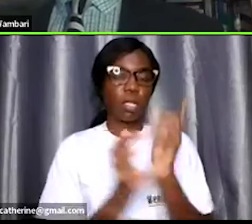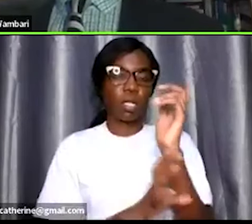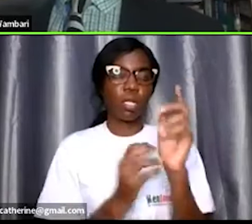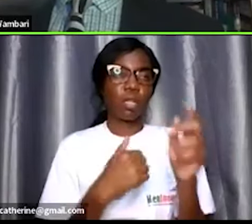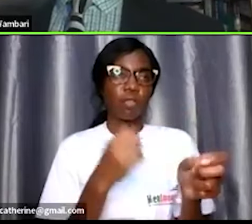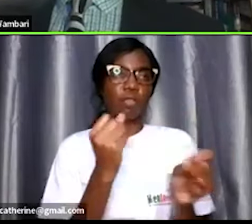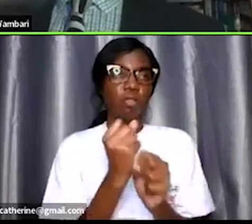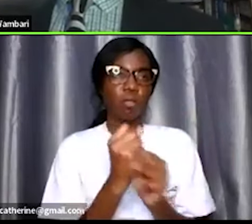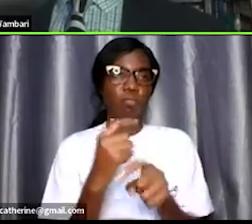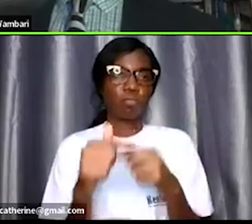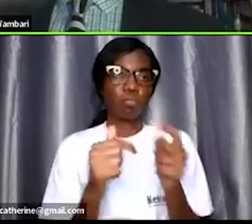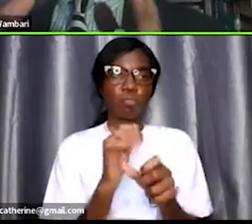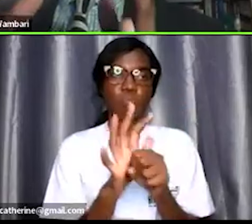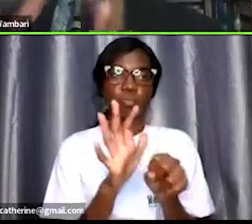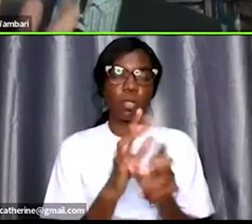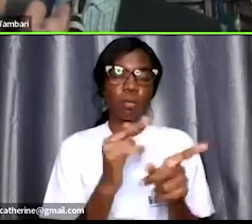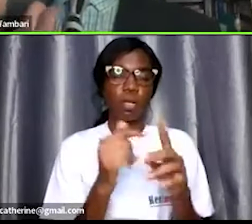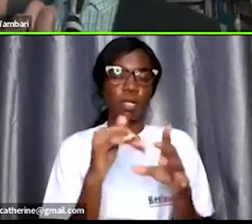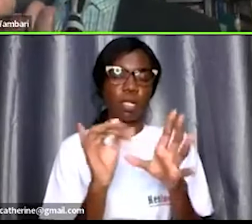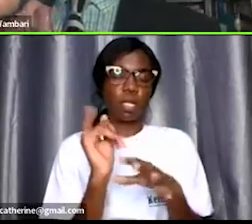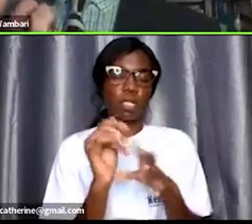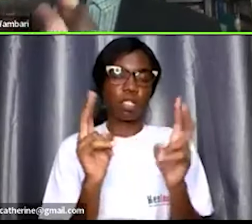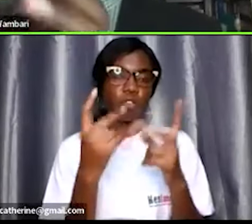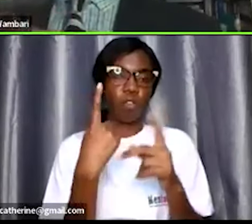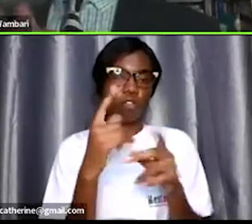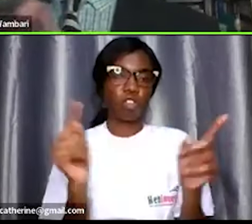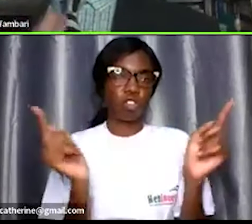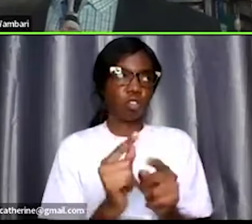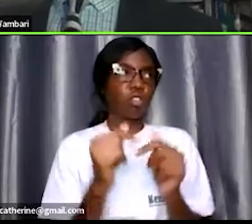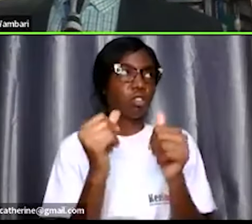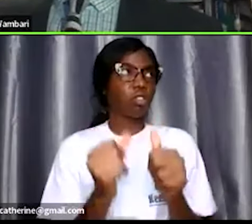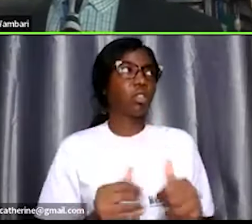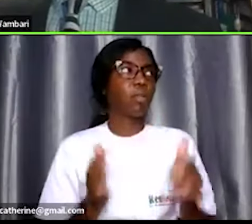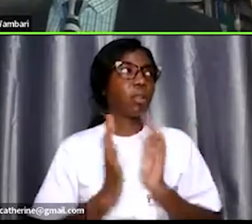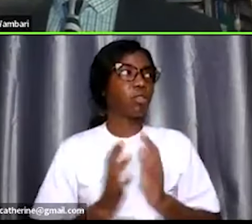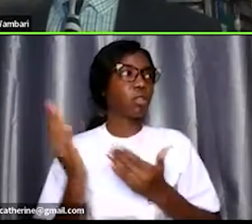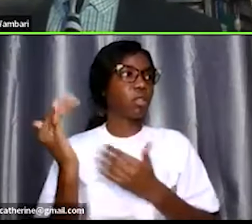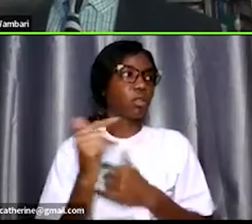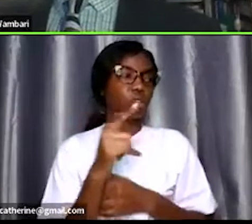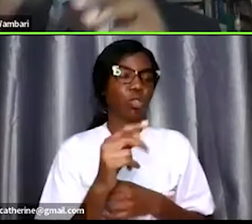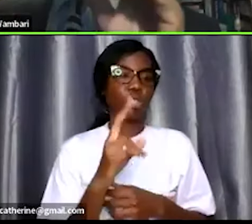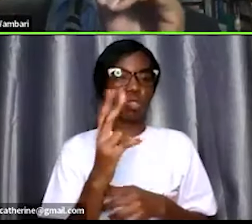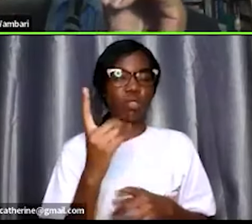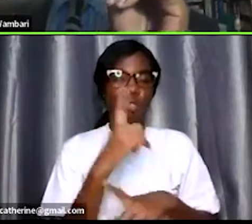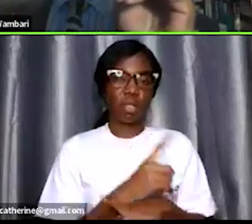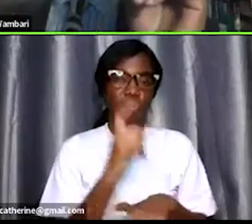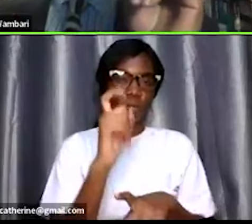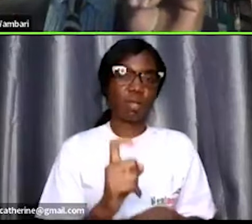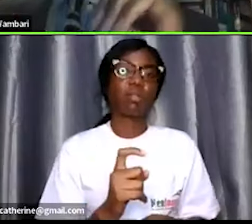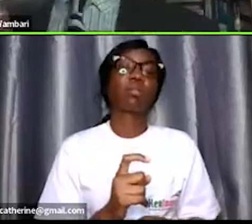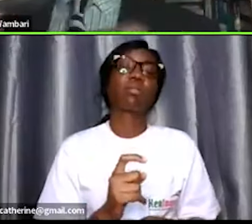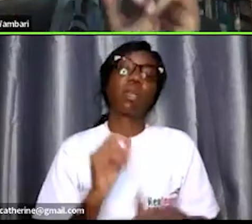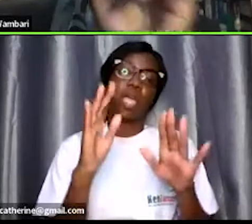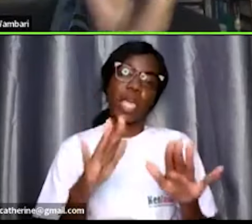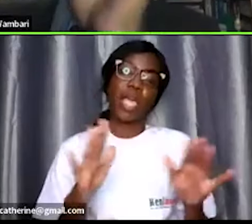but within that issue of short notice that somebody expects you in two days you have to be careful be